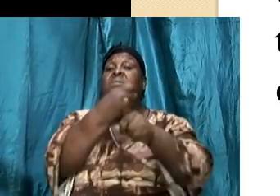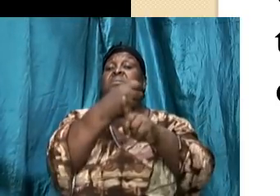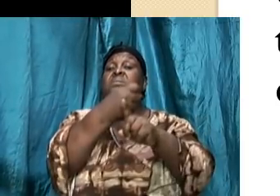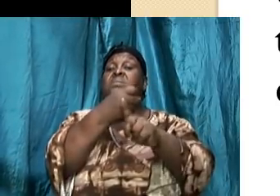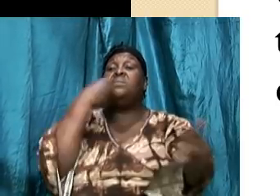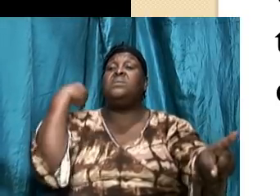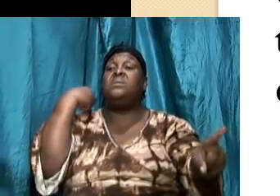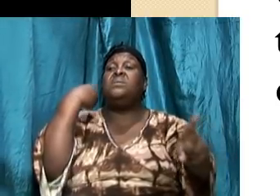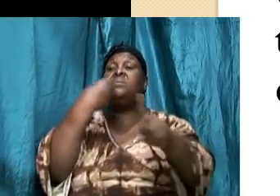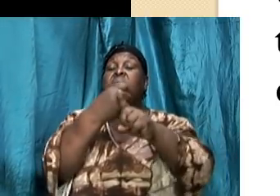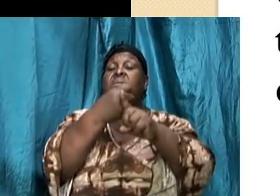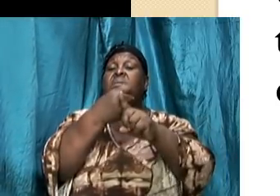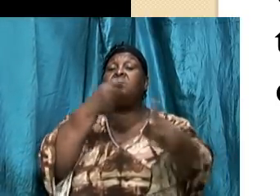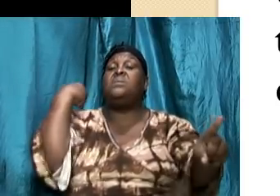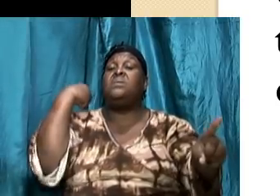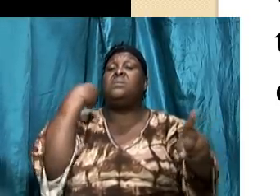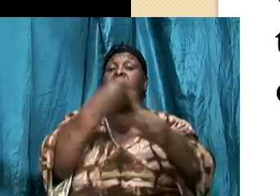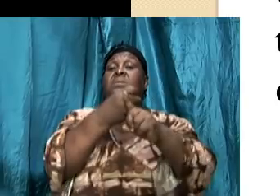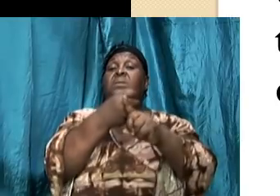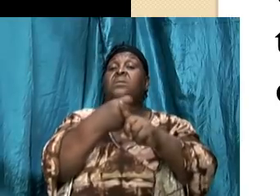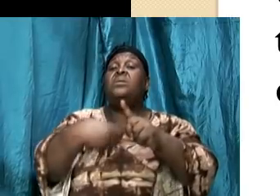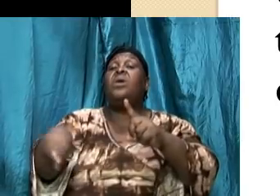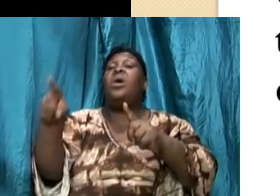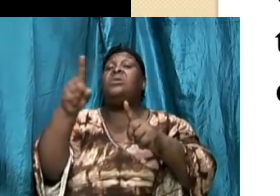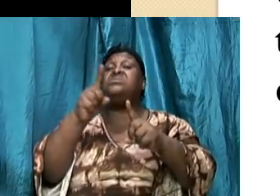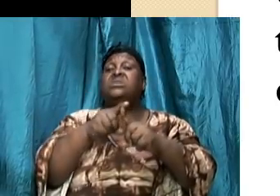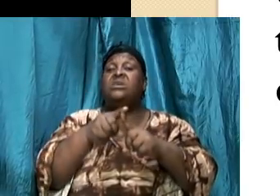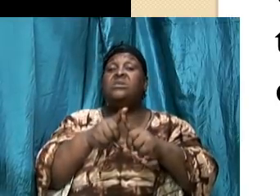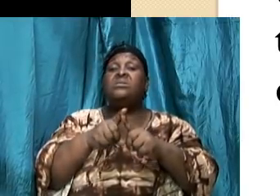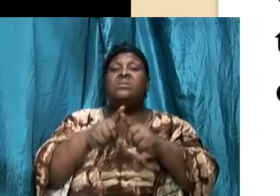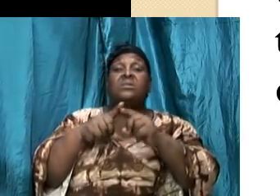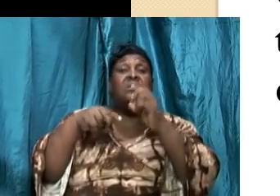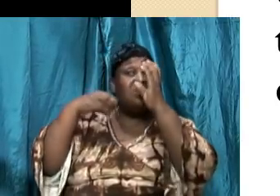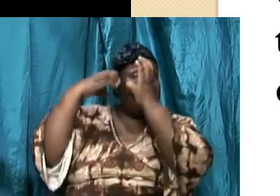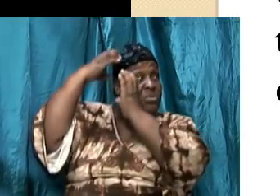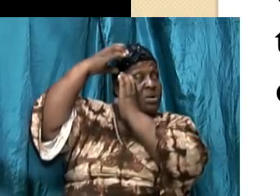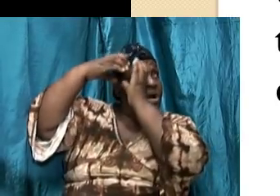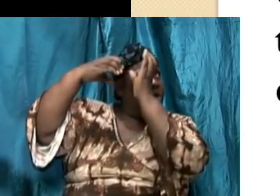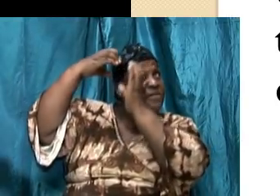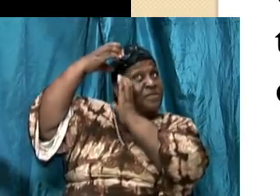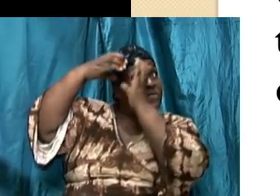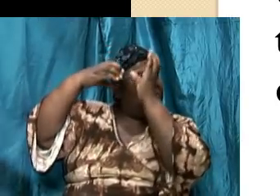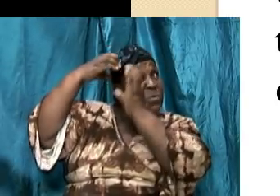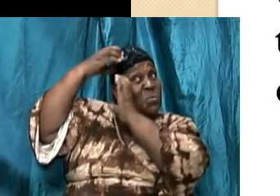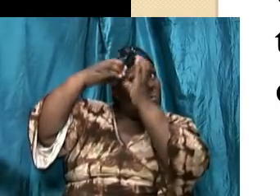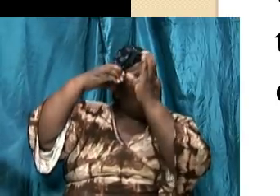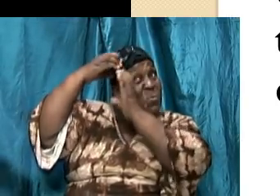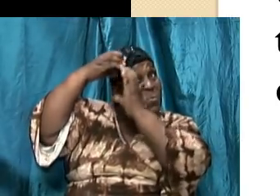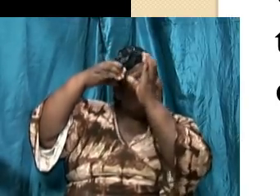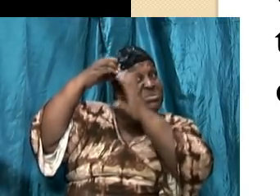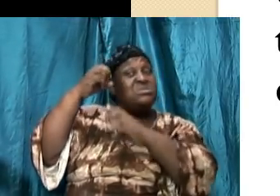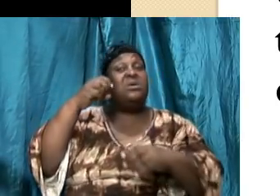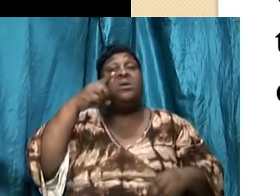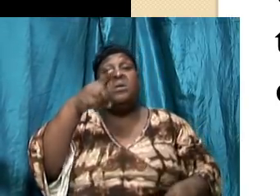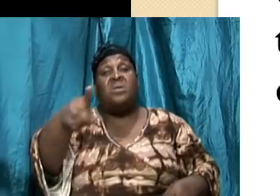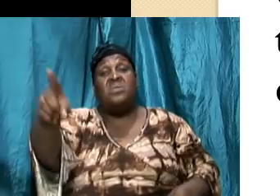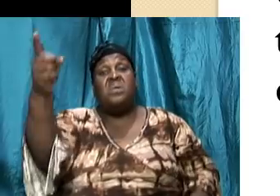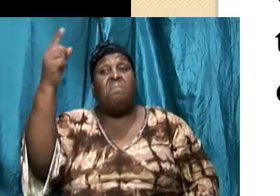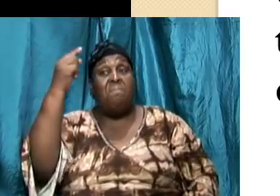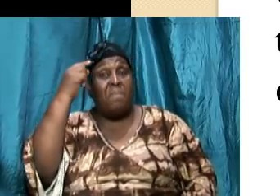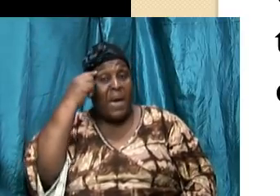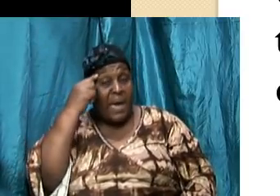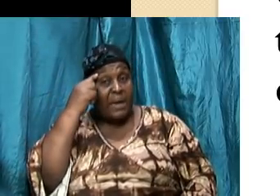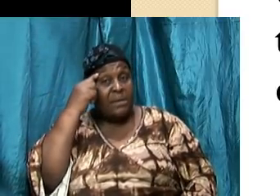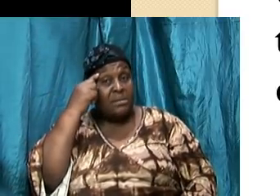again and again his intention is to break down a person's mental resistance and